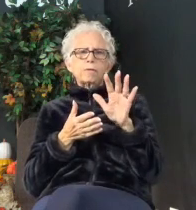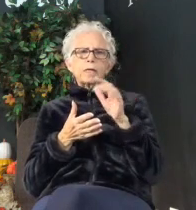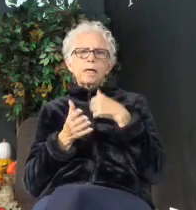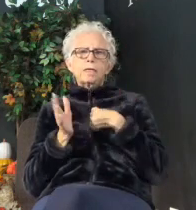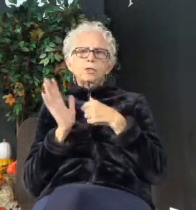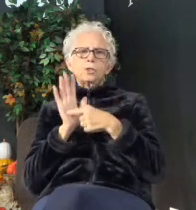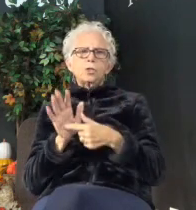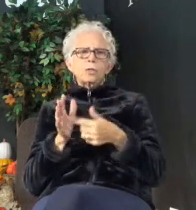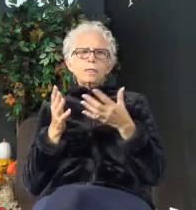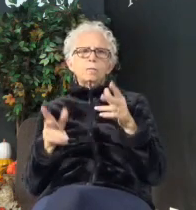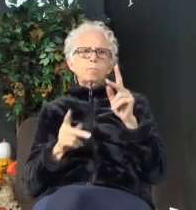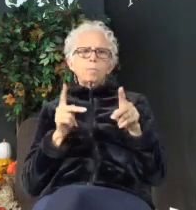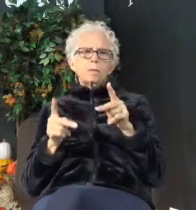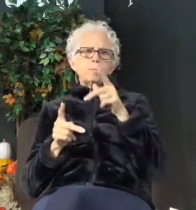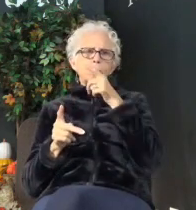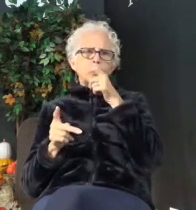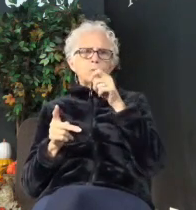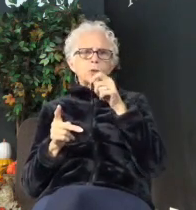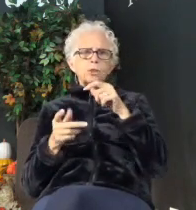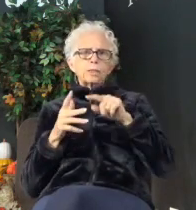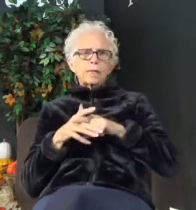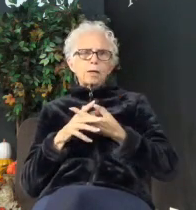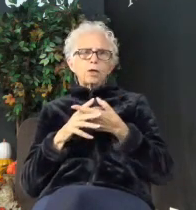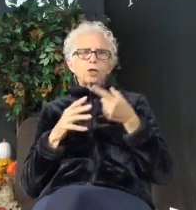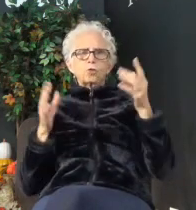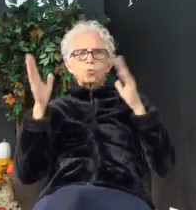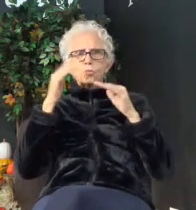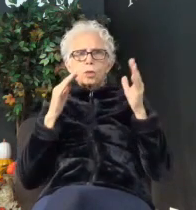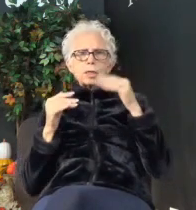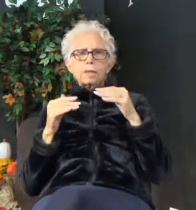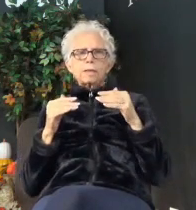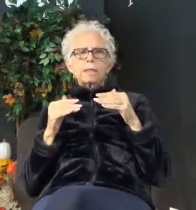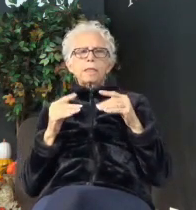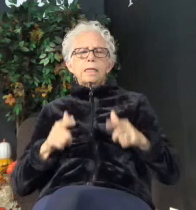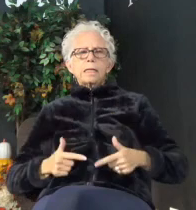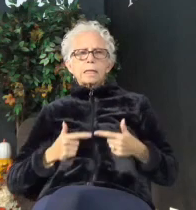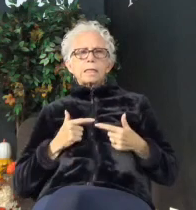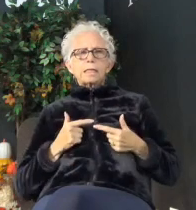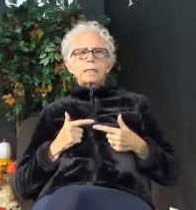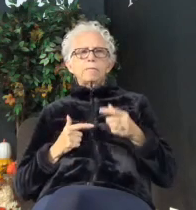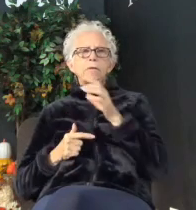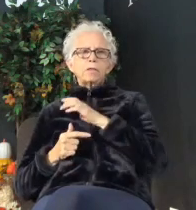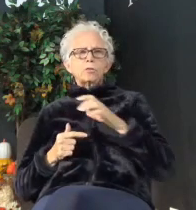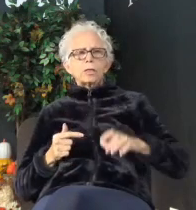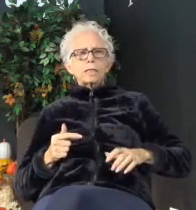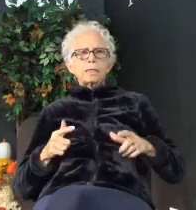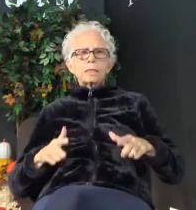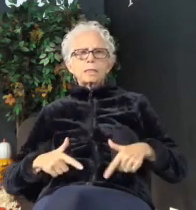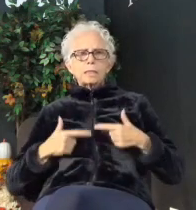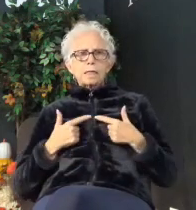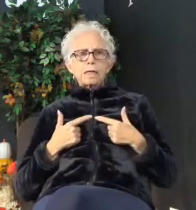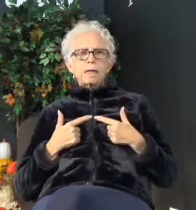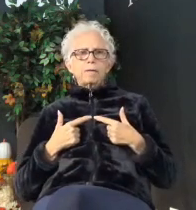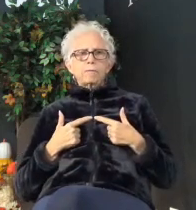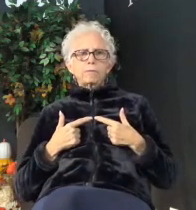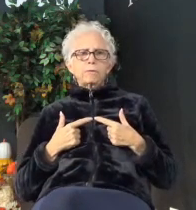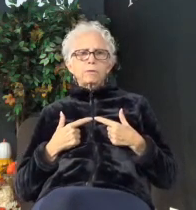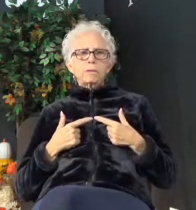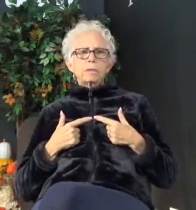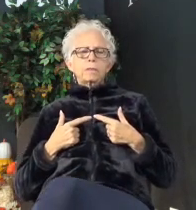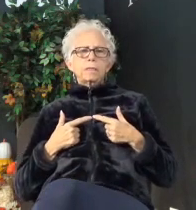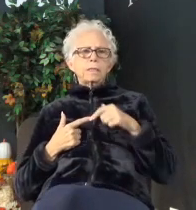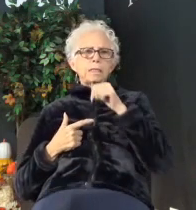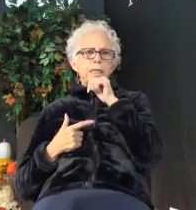See, these people that are stirring up trouble, living a Christ-like life isn't really their focus.